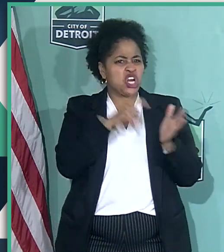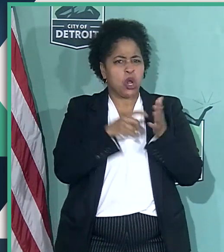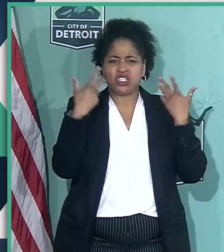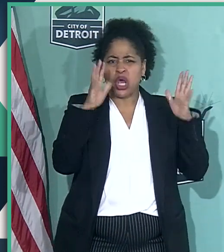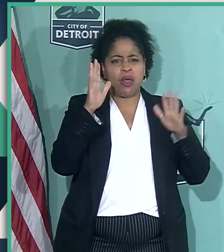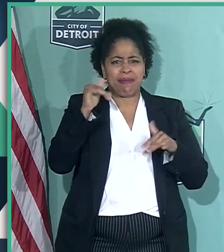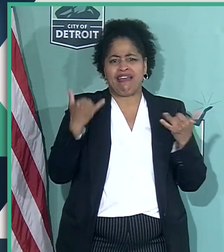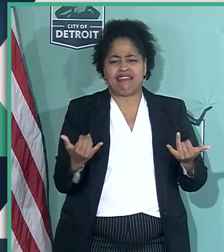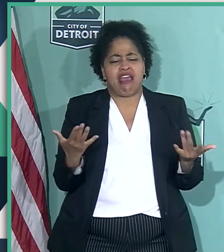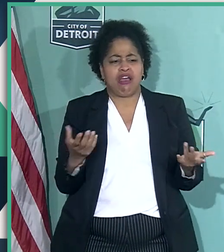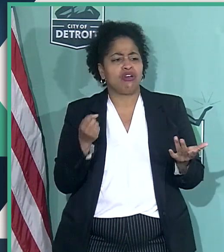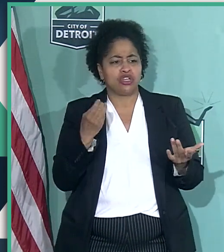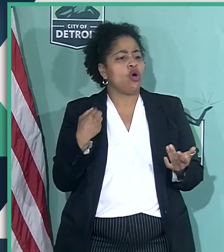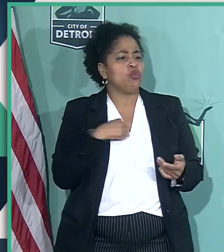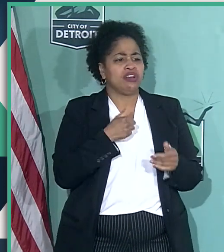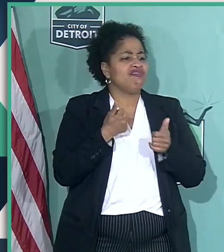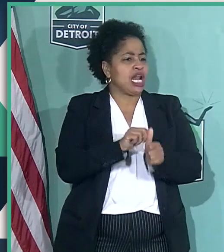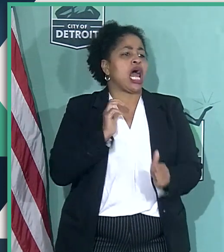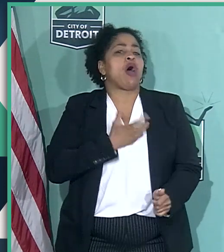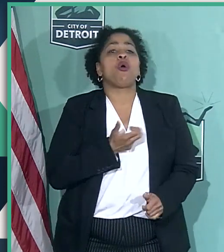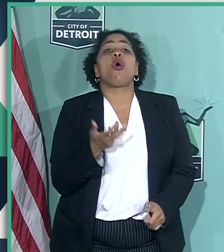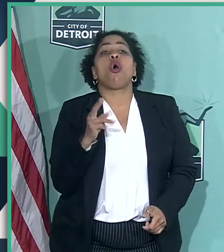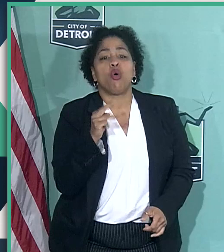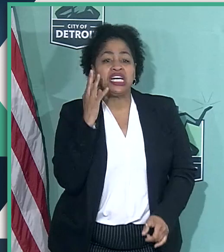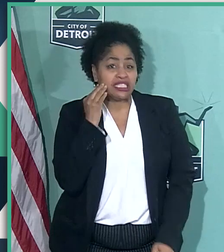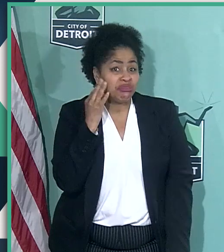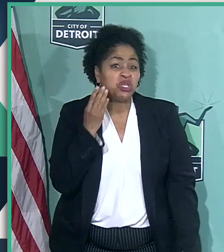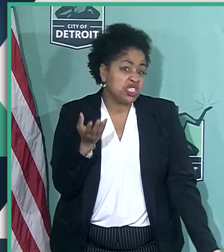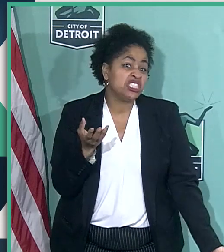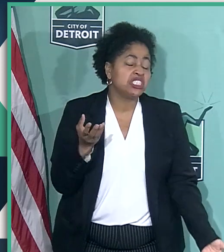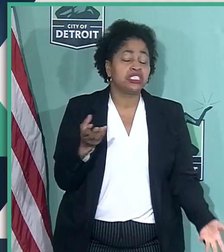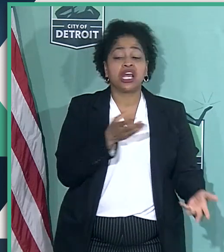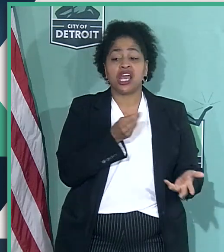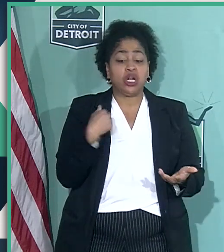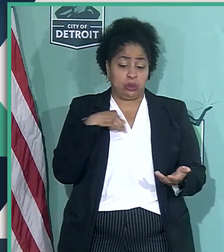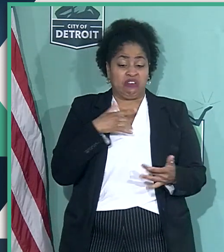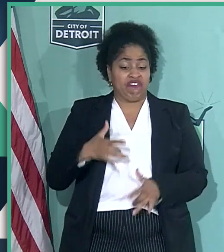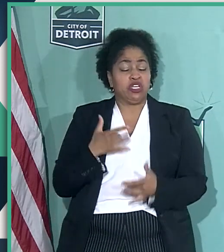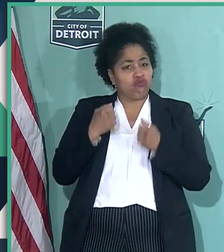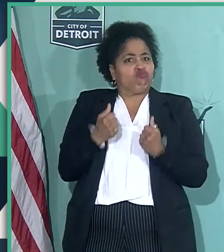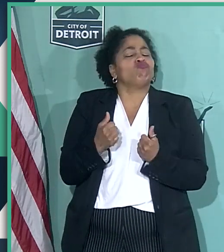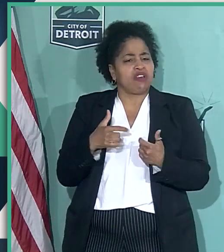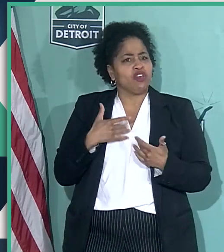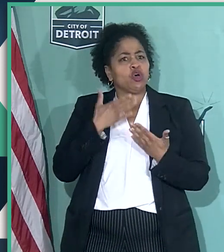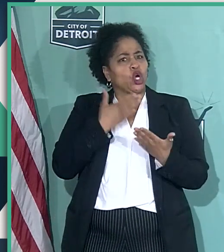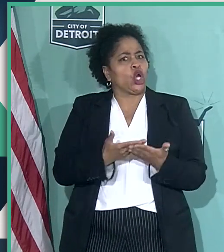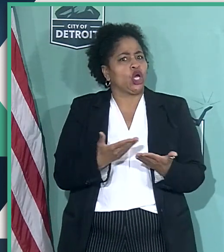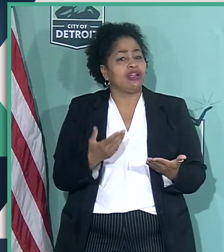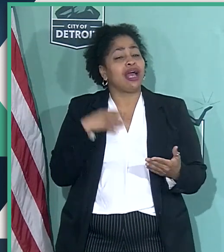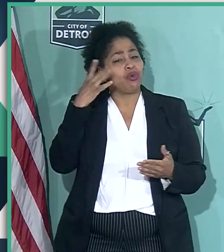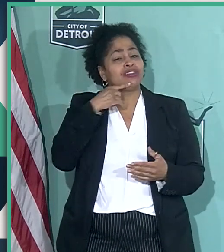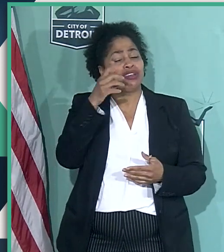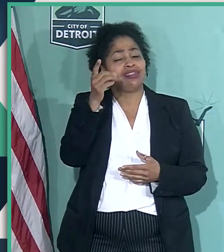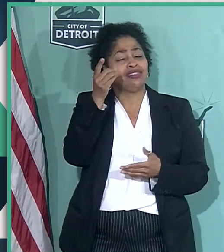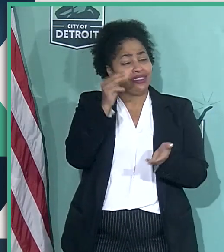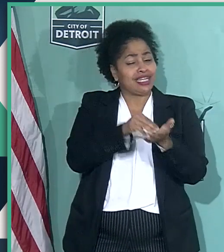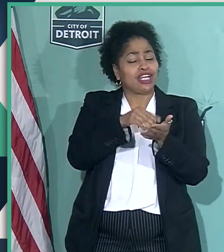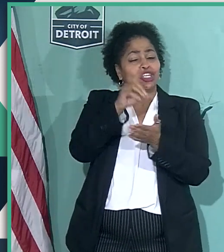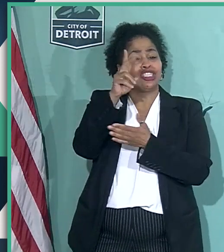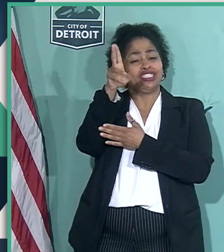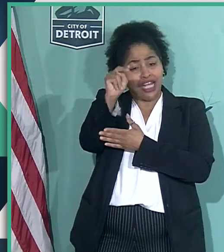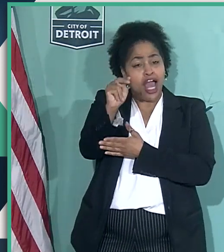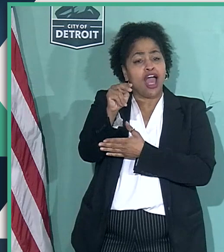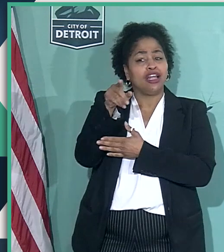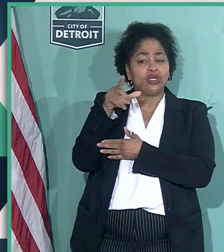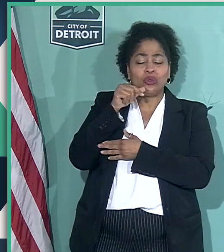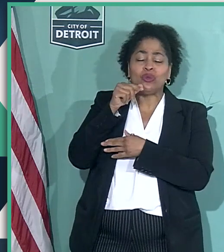we're going by our own experience and we feel good and I would say this, Dr. Dunn has been the medical director who has led